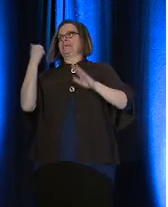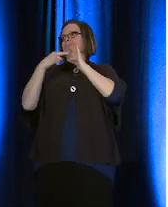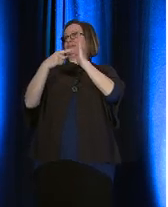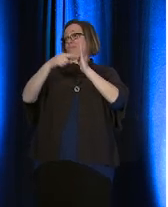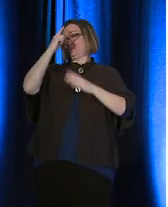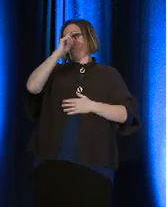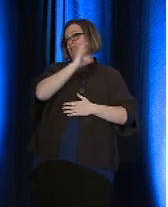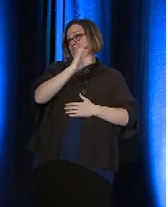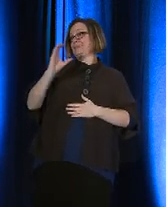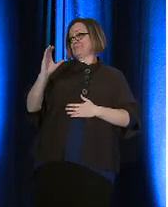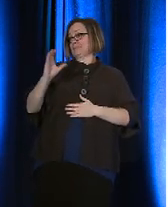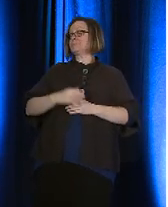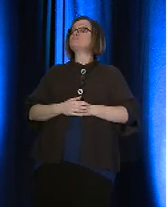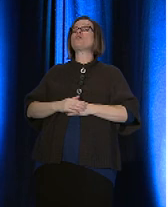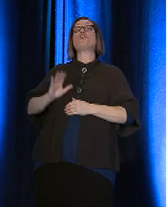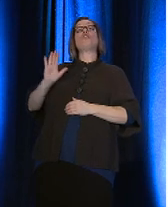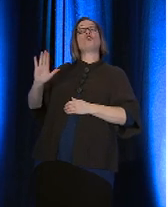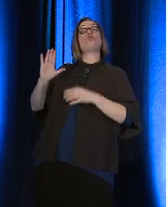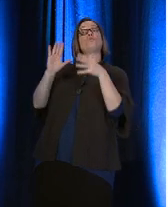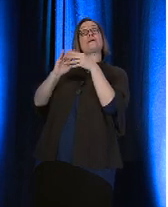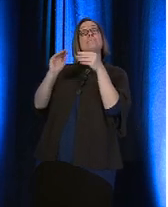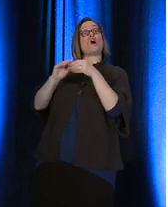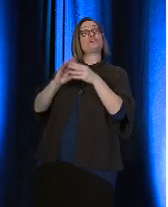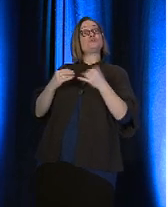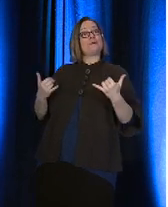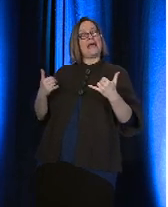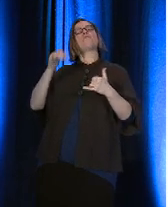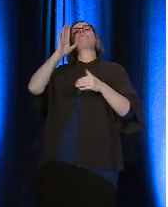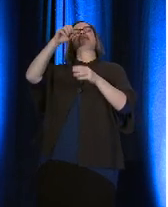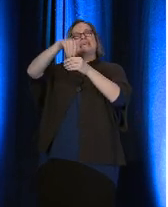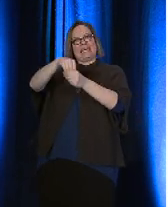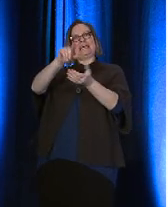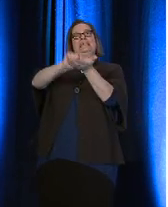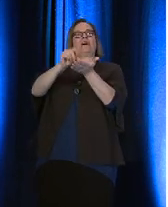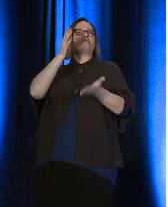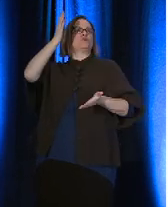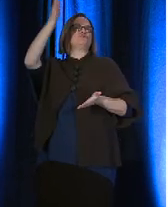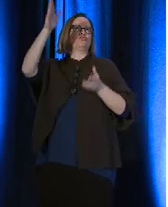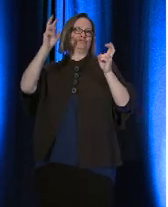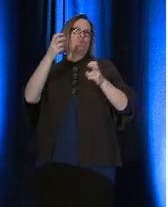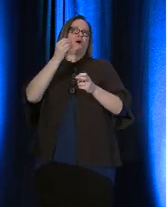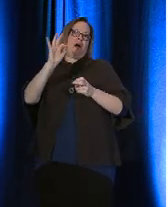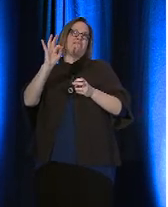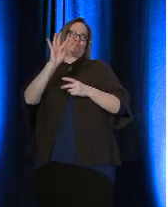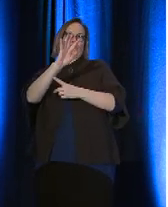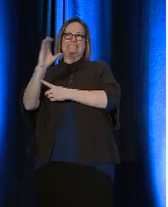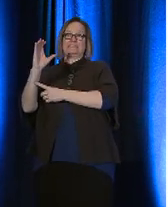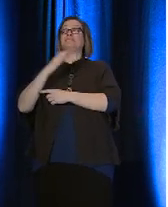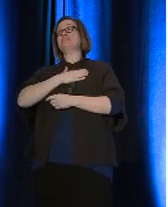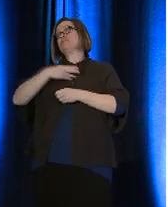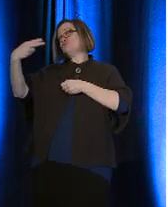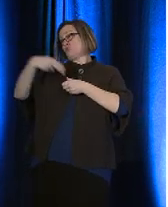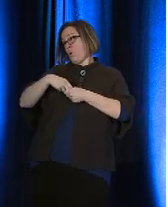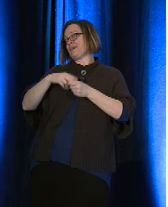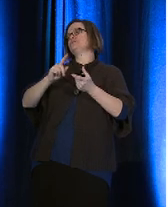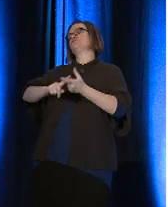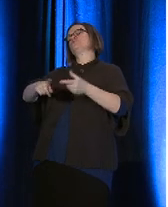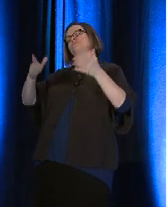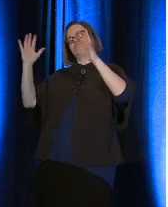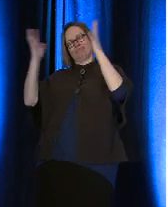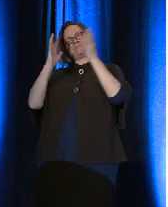remarks today will appear in a future issue of 4Cs. Please join me in congratulating Kathleen Yancey.